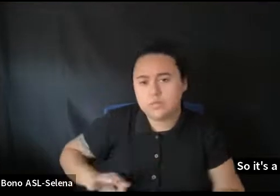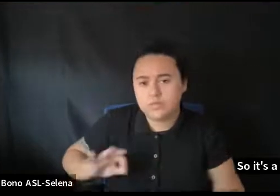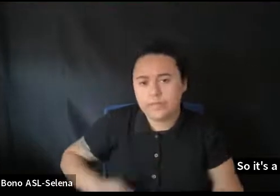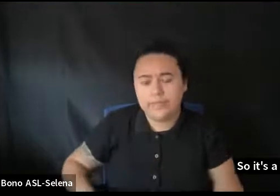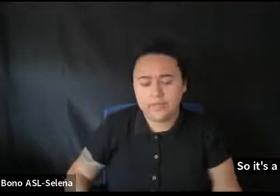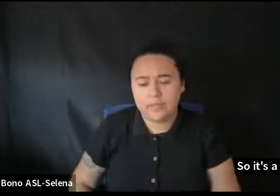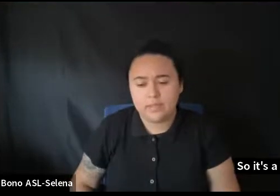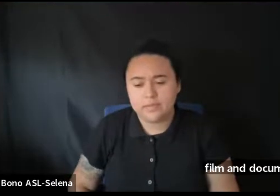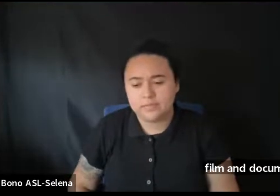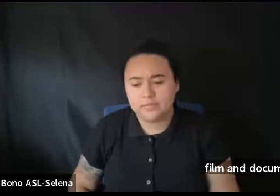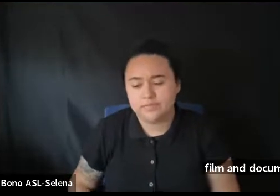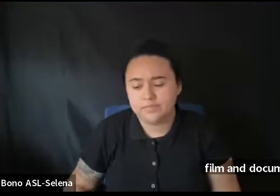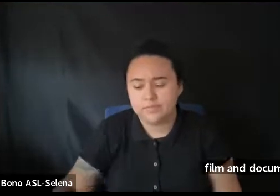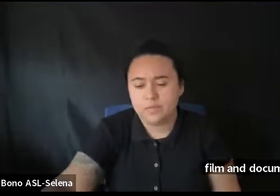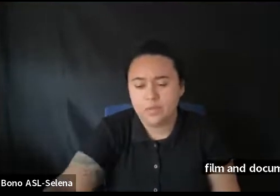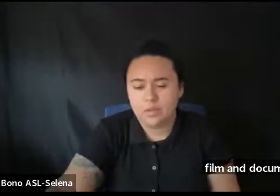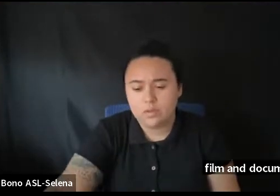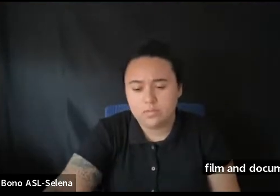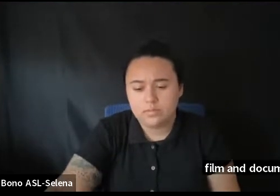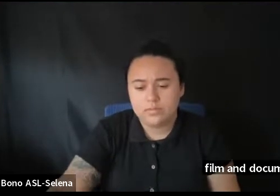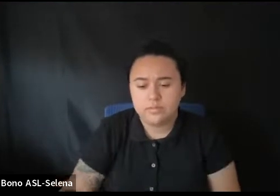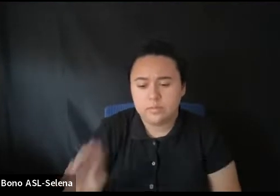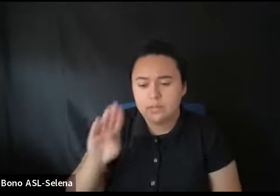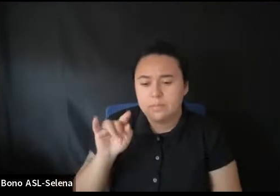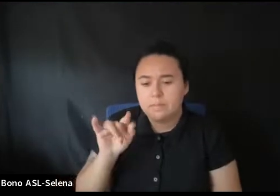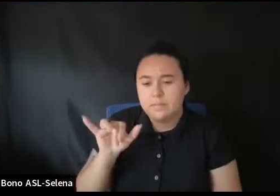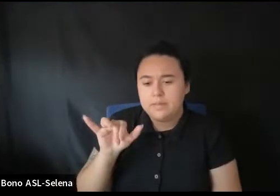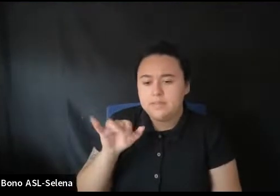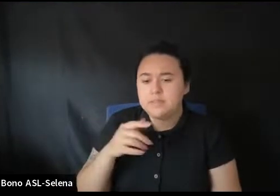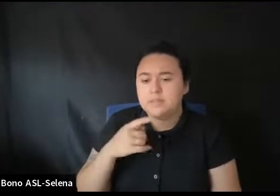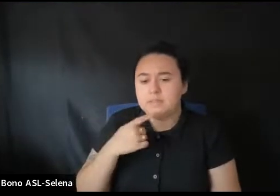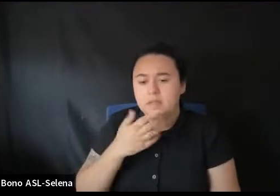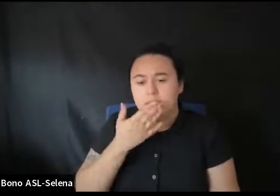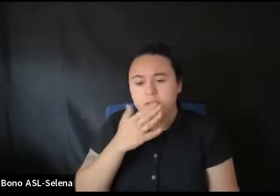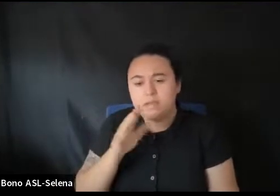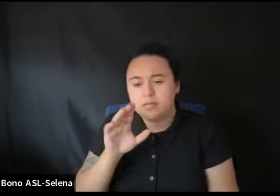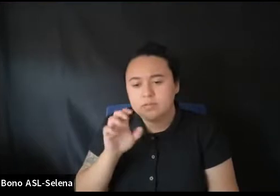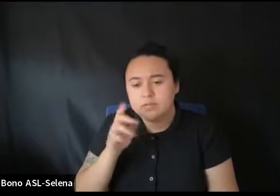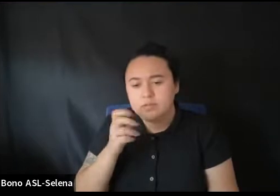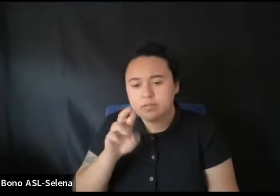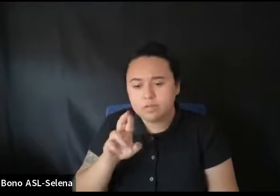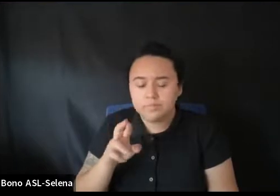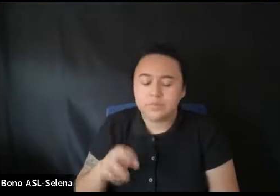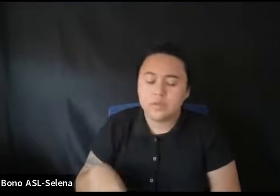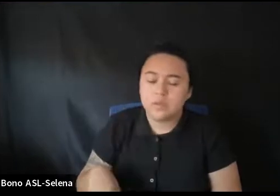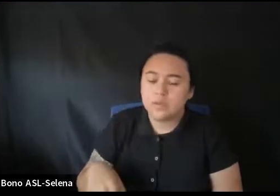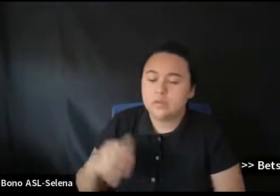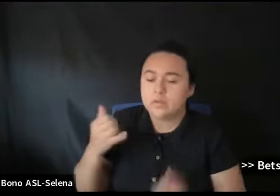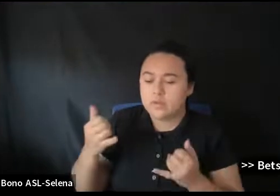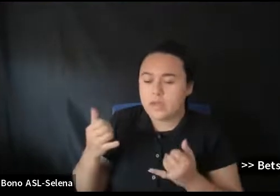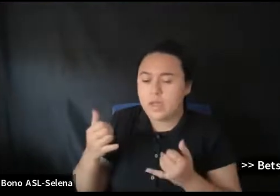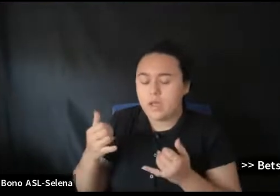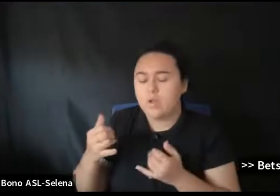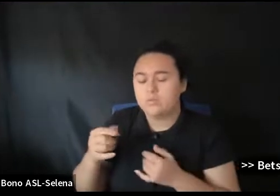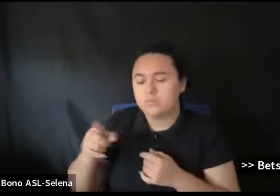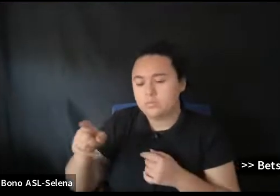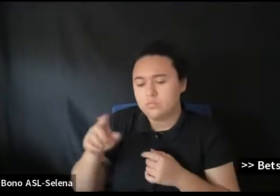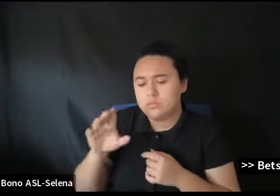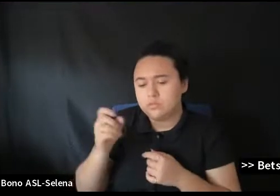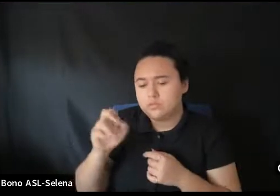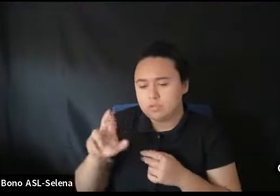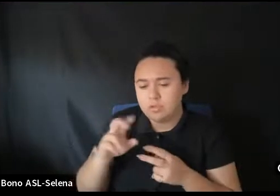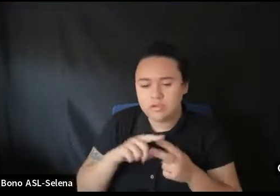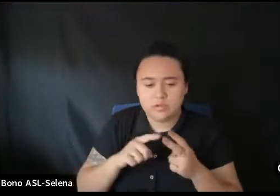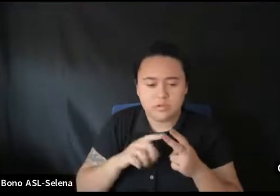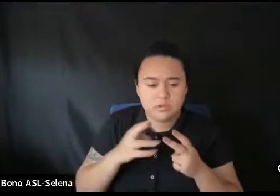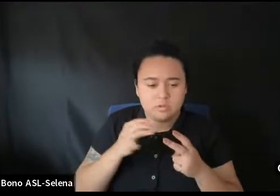Great. Thank you, Cesar. Sure. Um, so I want to take a couple of things that Cesar and Chris have just